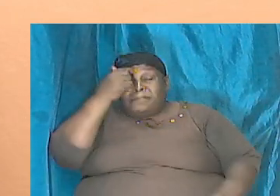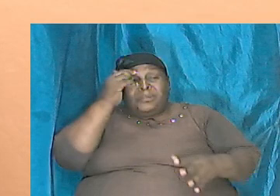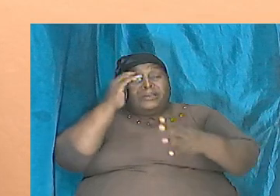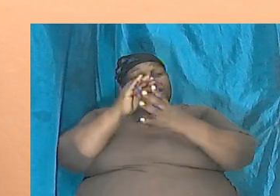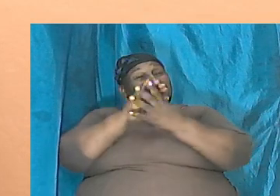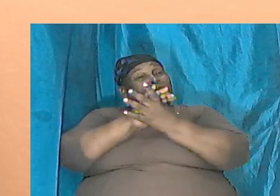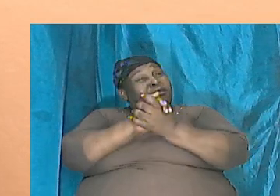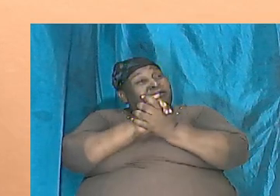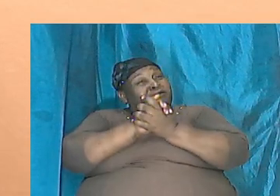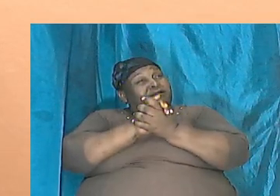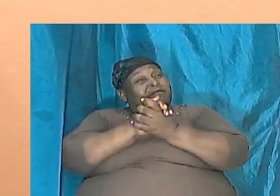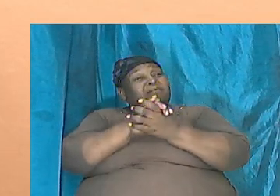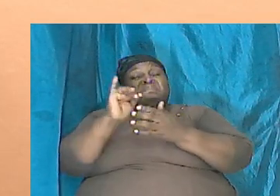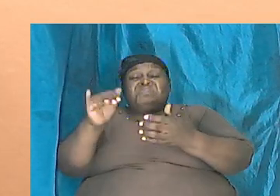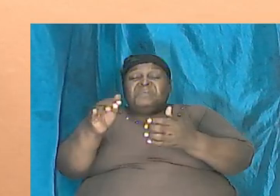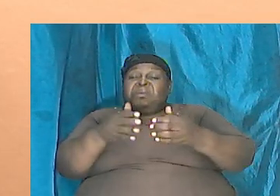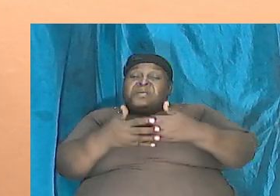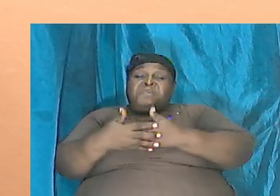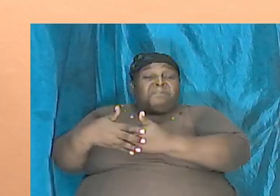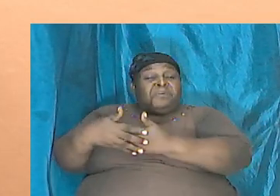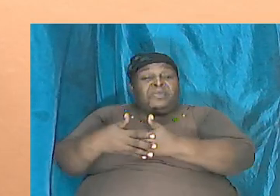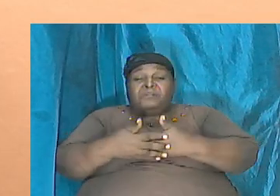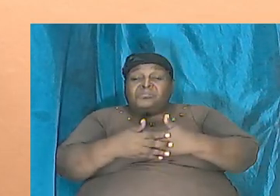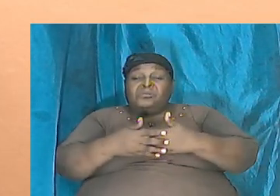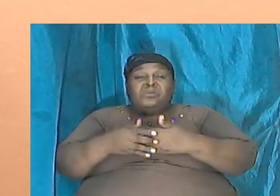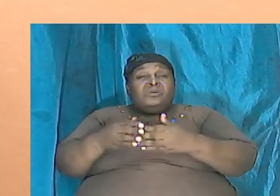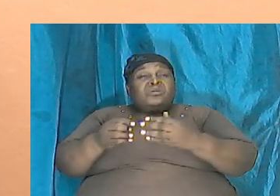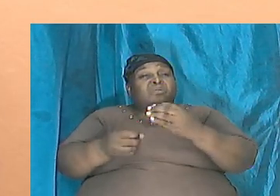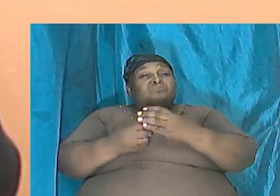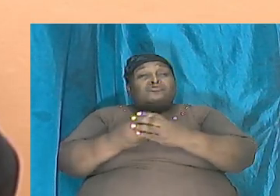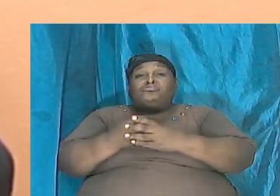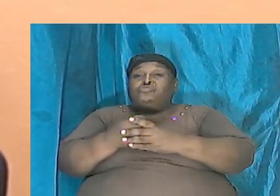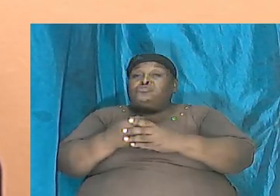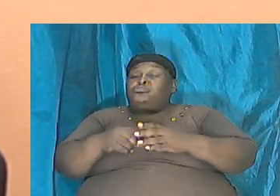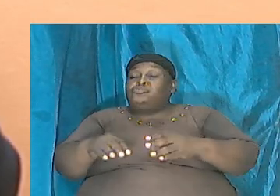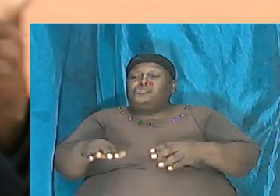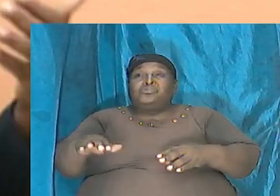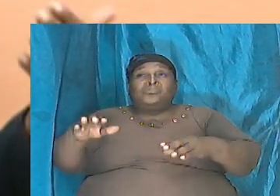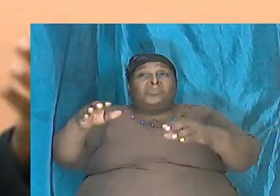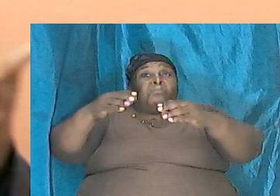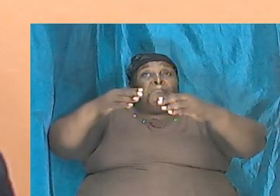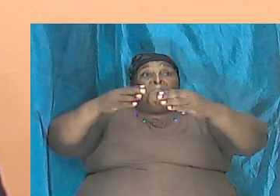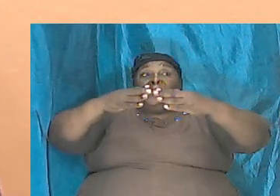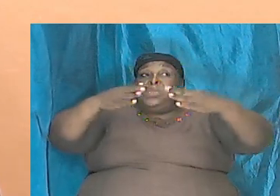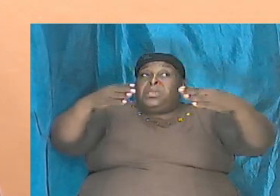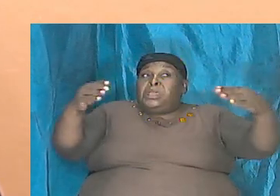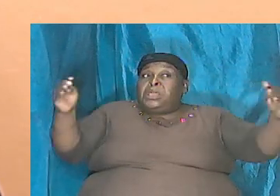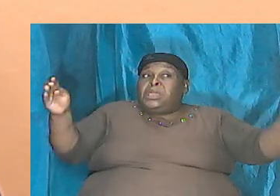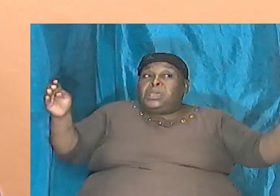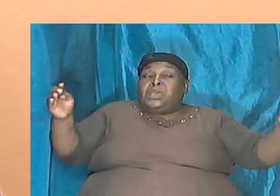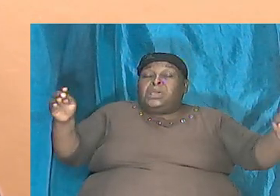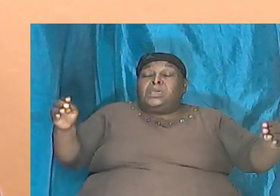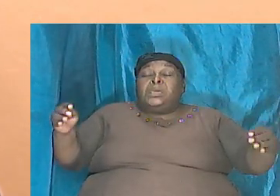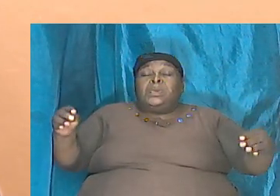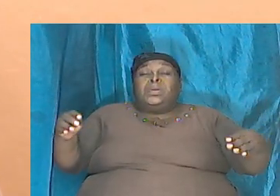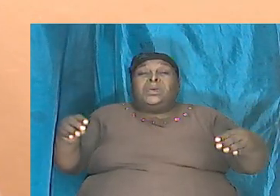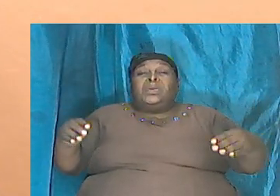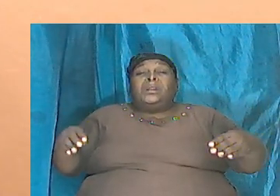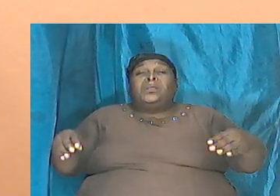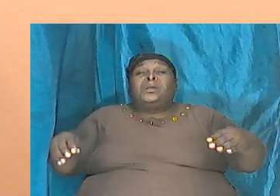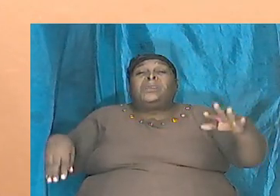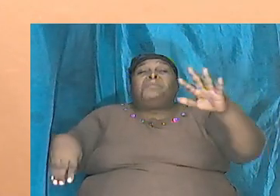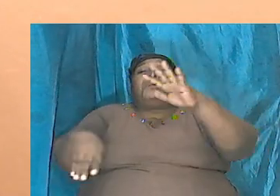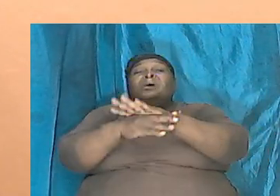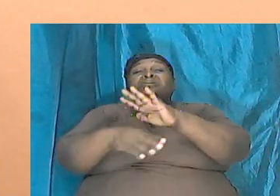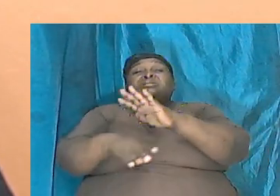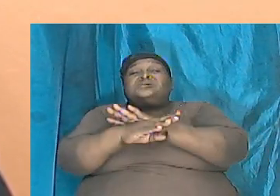big if you see some men that are now look at those basketballers they are some of them are